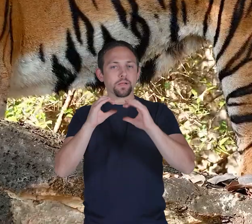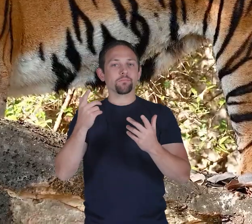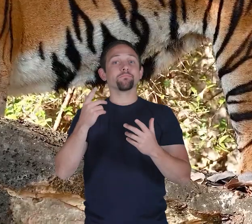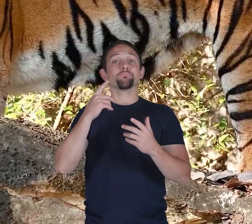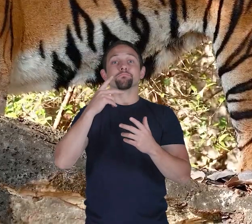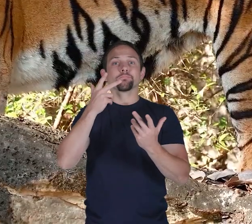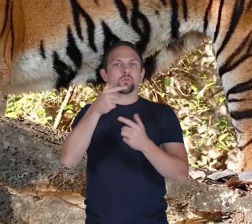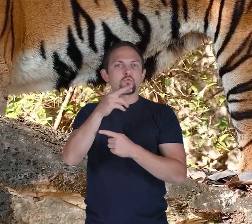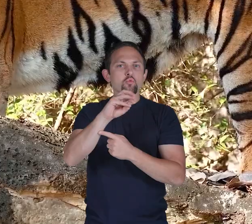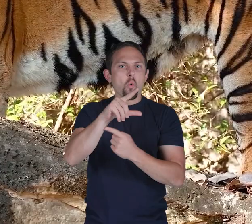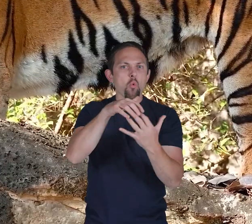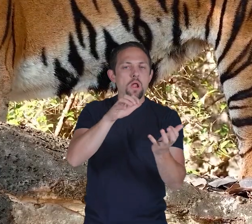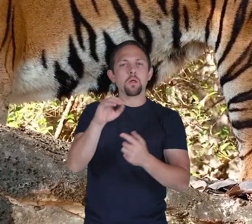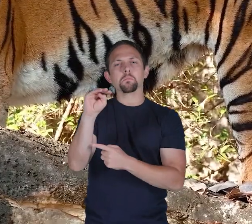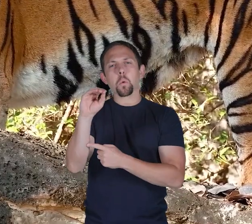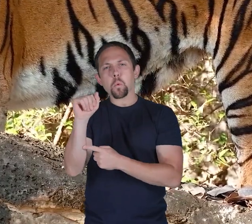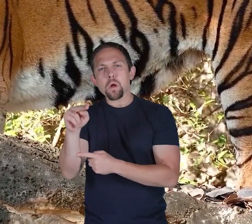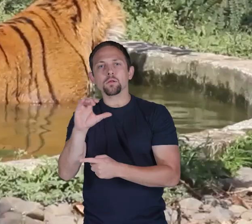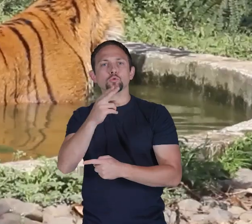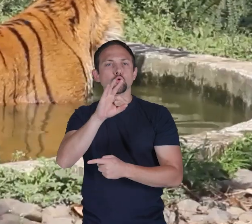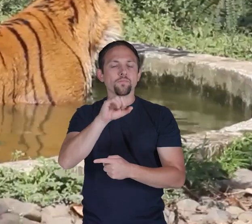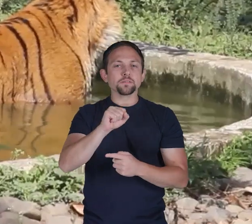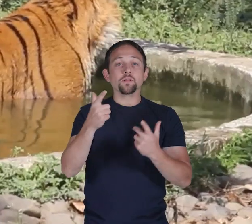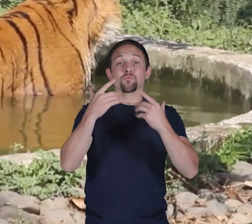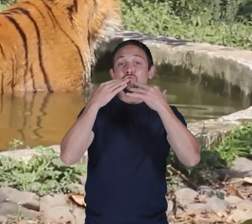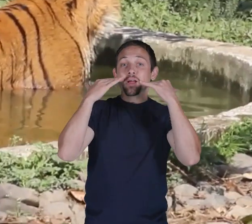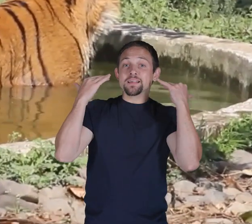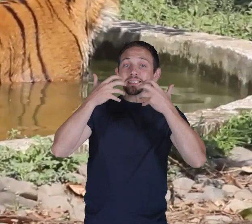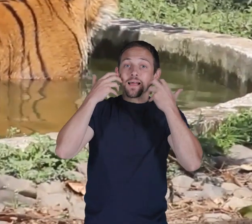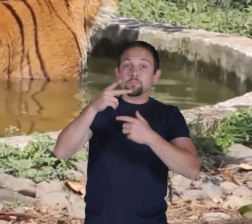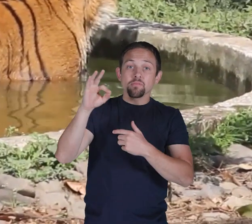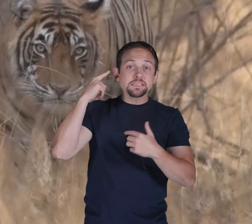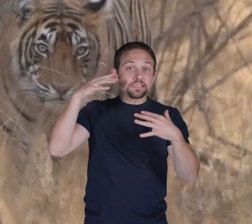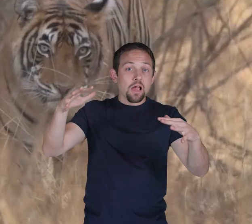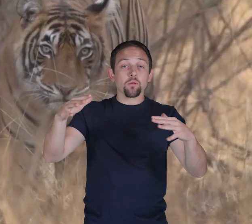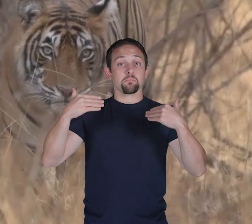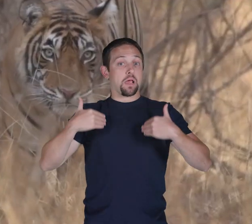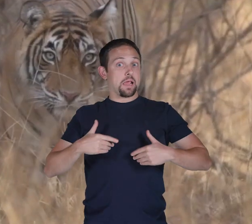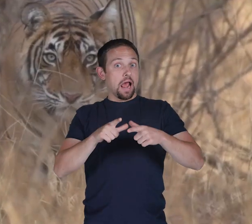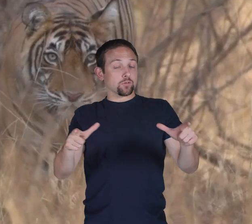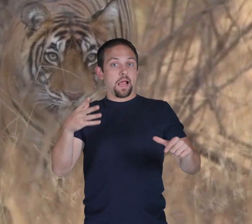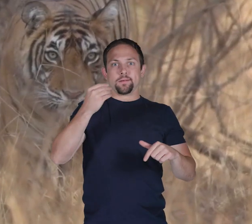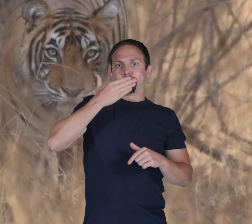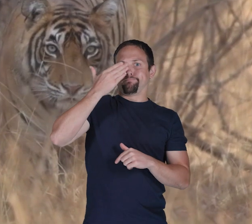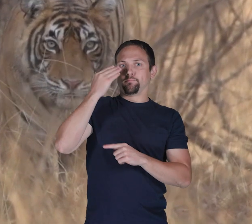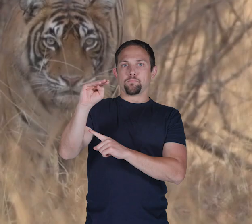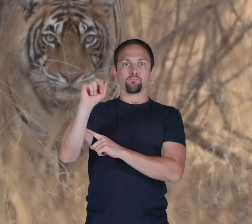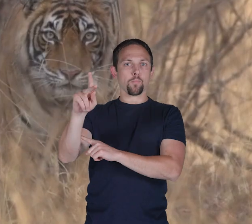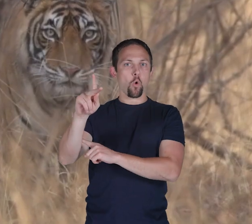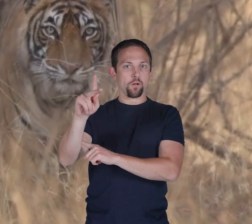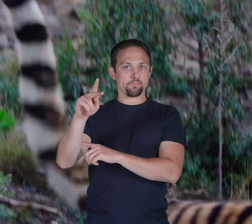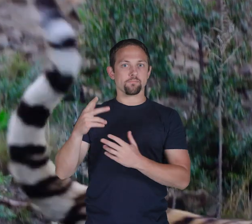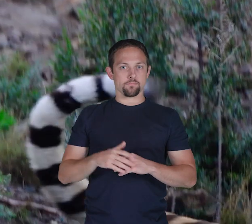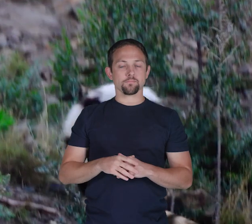In addition to growls, moans and chuffs, a friendly tiger puff sound, they use body language and scent markings.